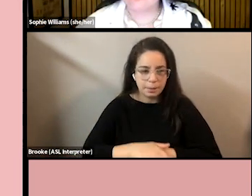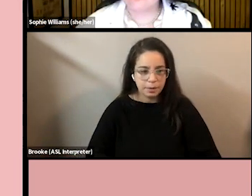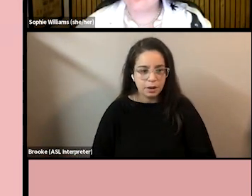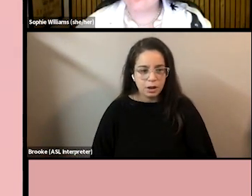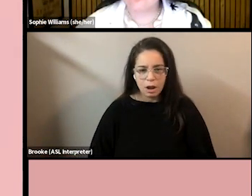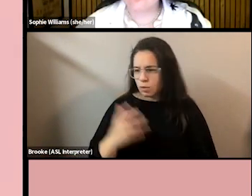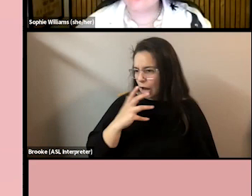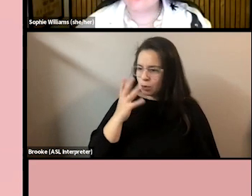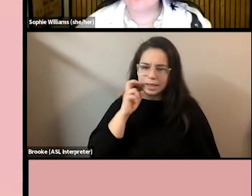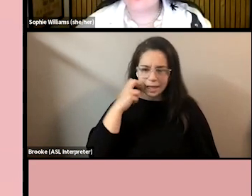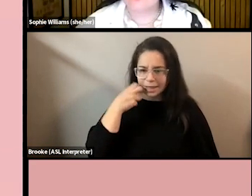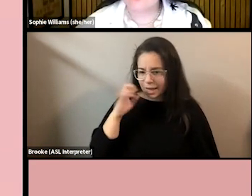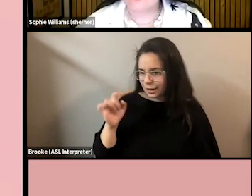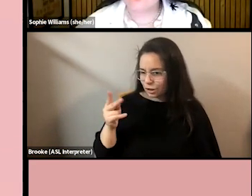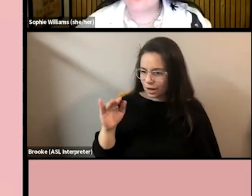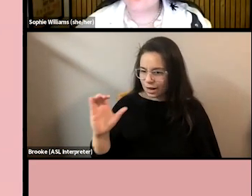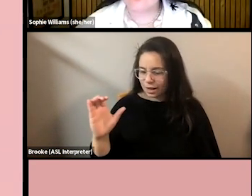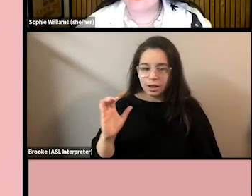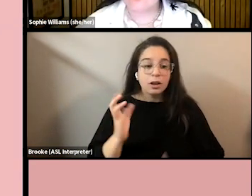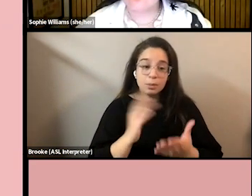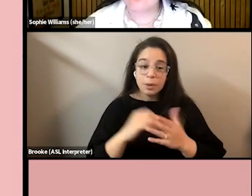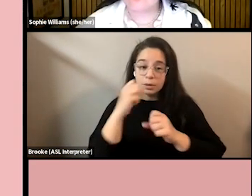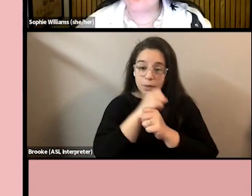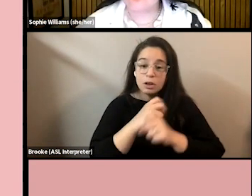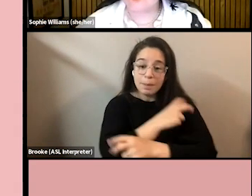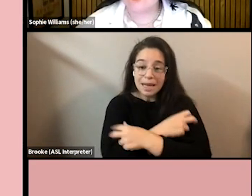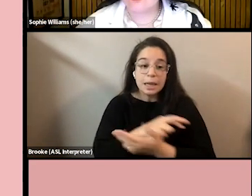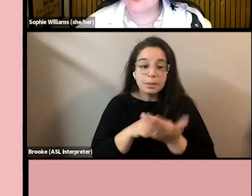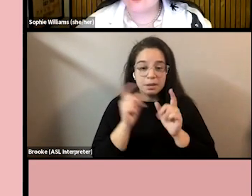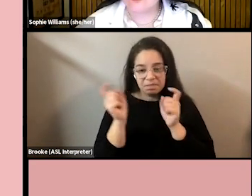exotic. Wow. Wow. And by mosquito bites, we mean microaggression.